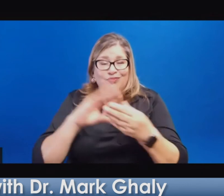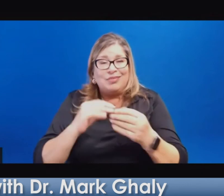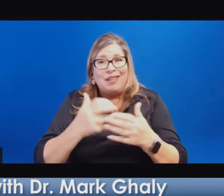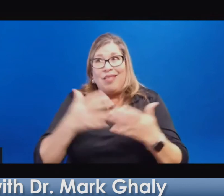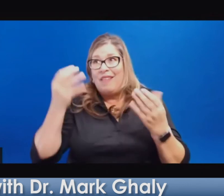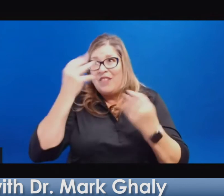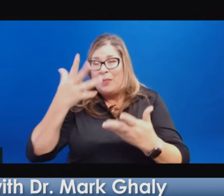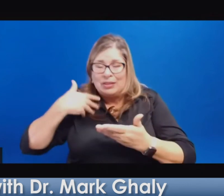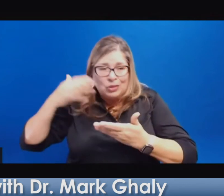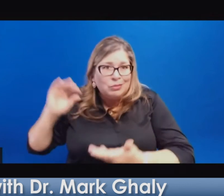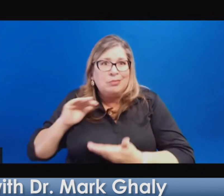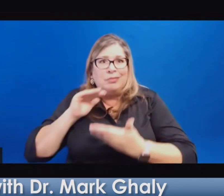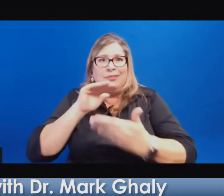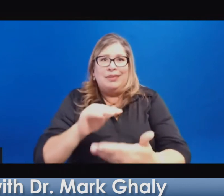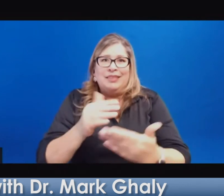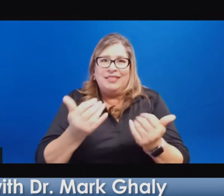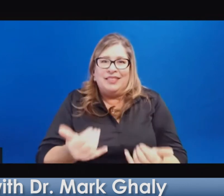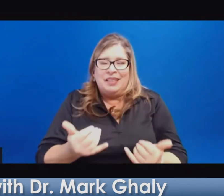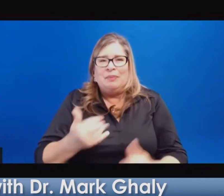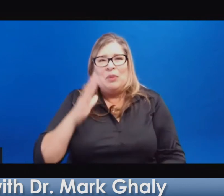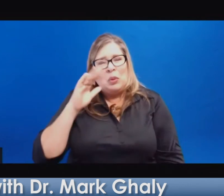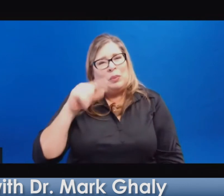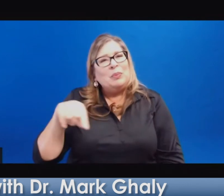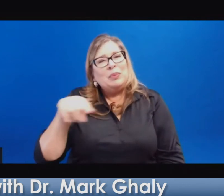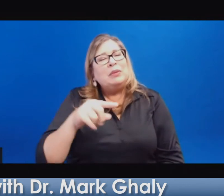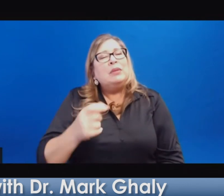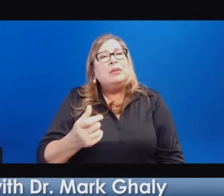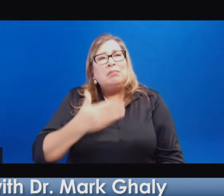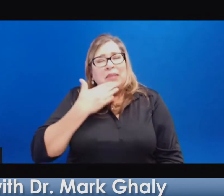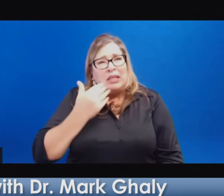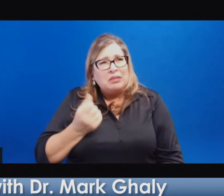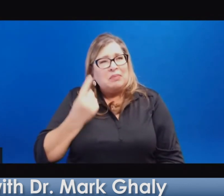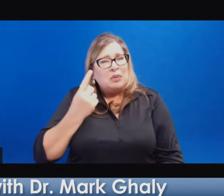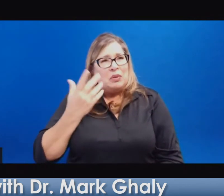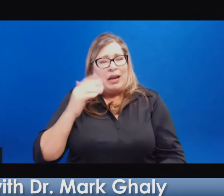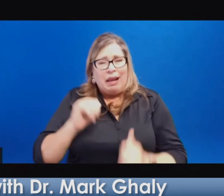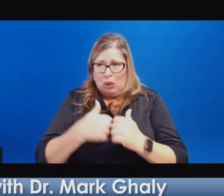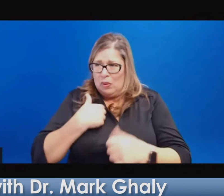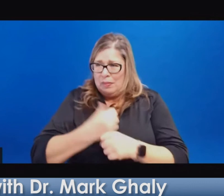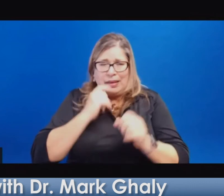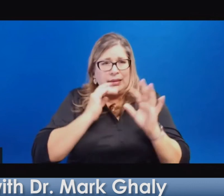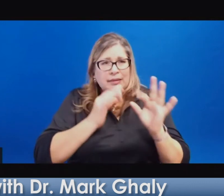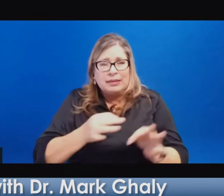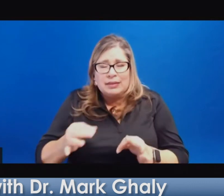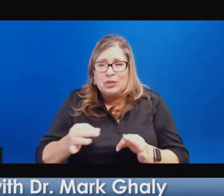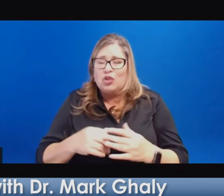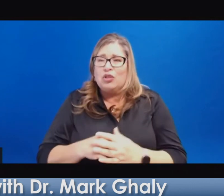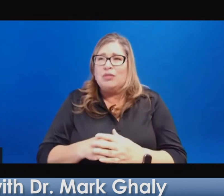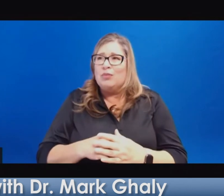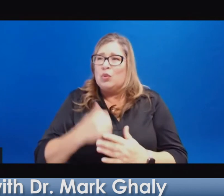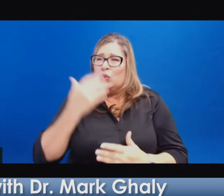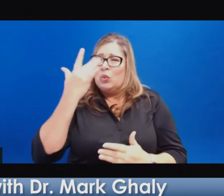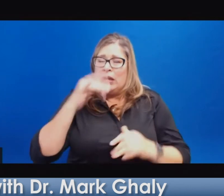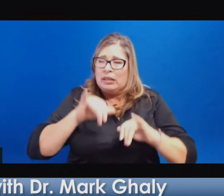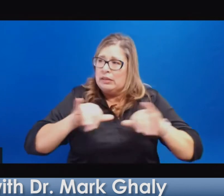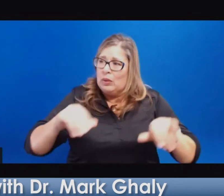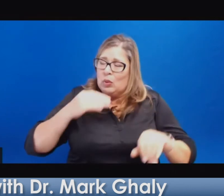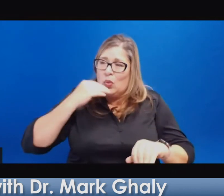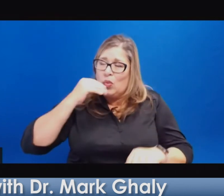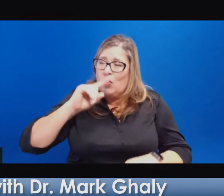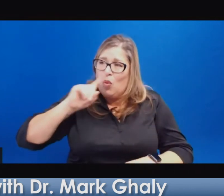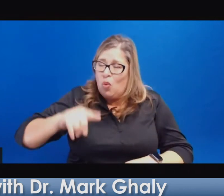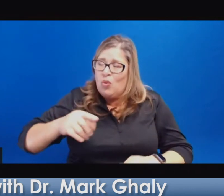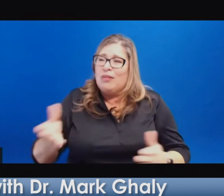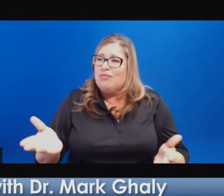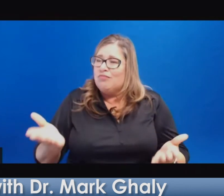give you a sense of, uh, how we've made some of the decisions up until now on both the regional stay at home order and, and with